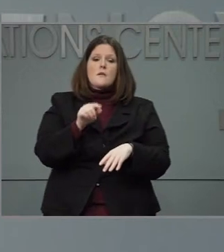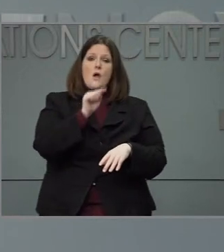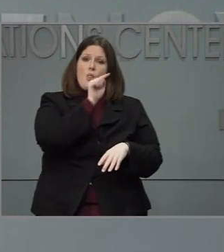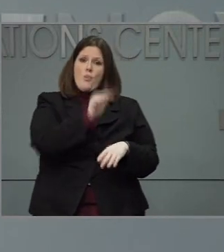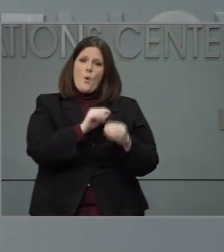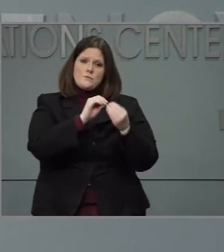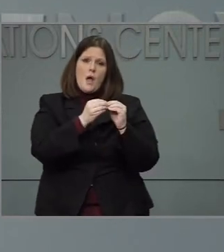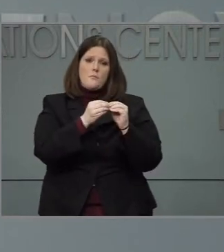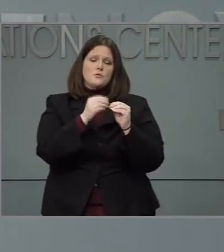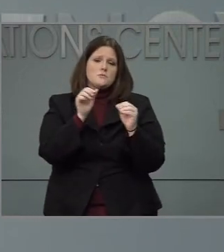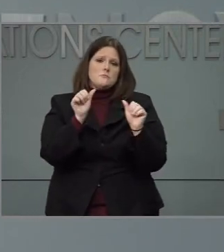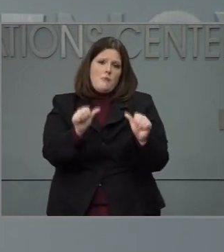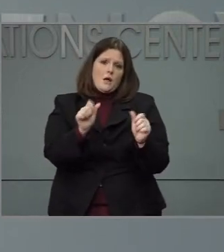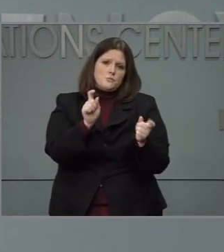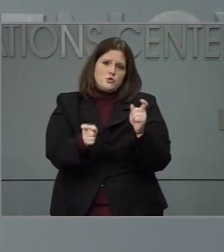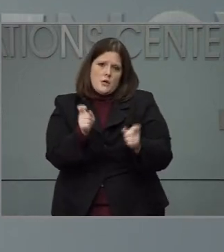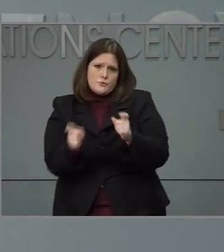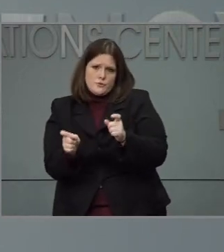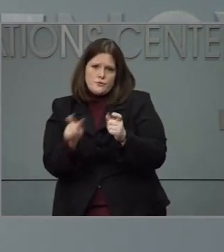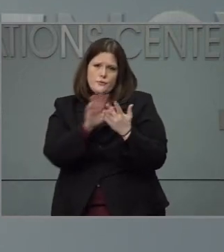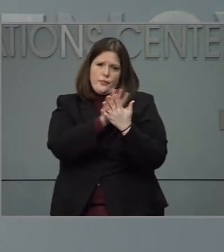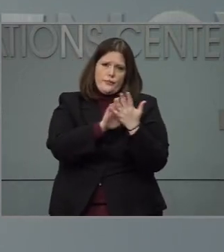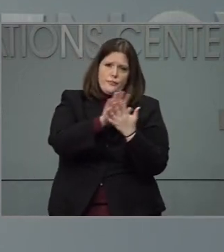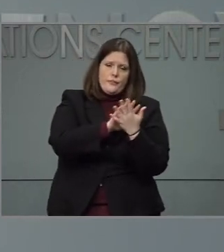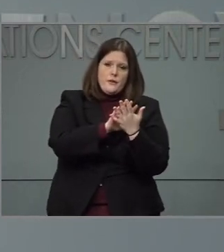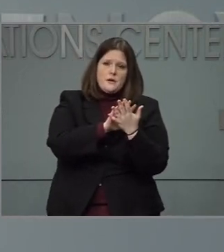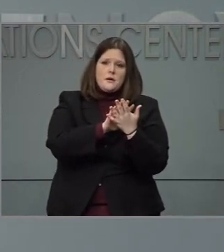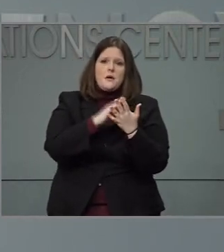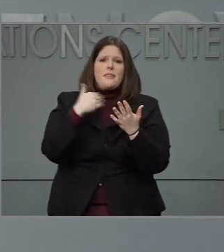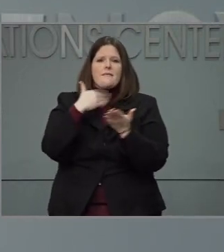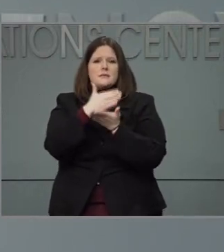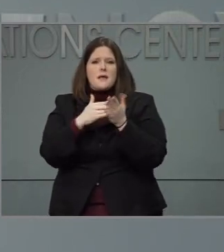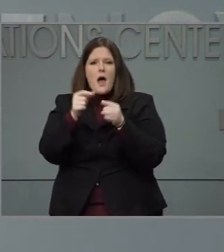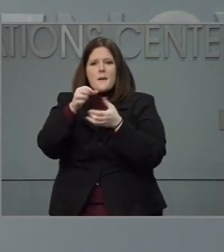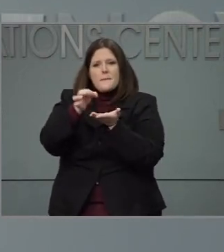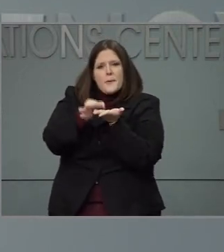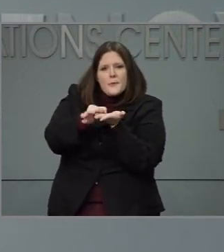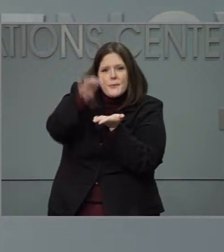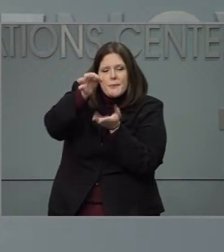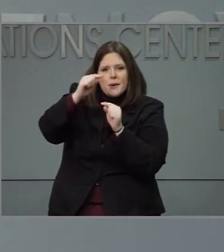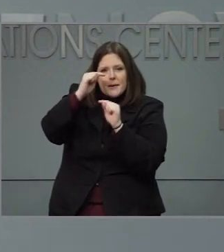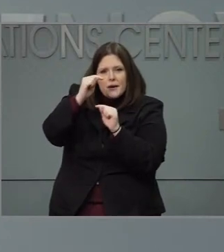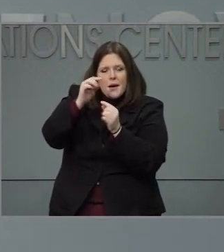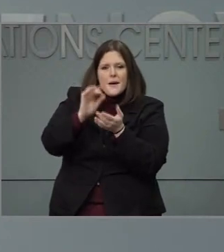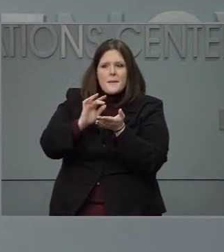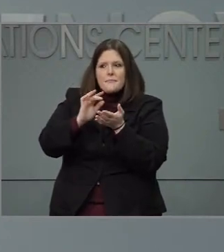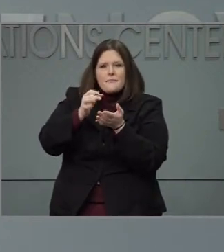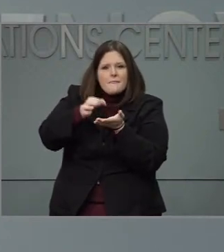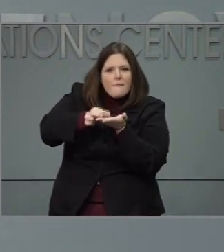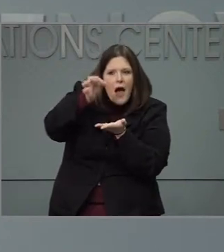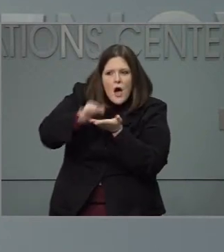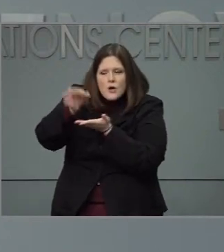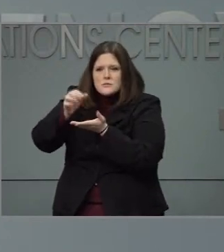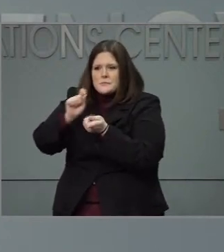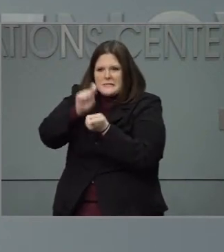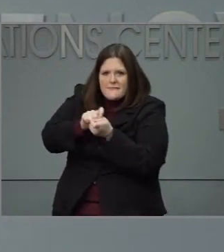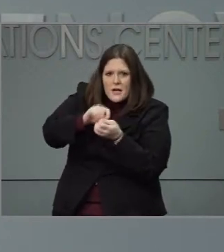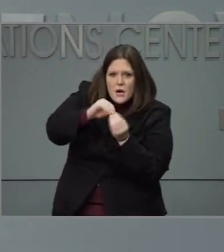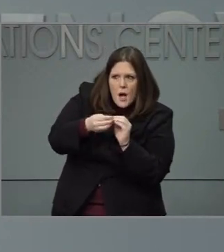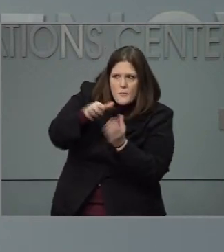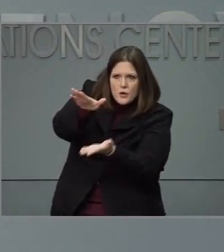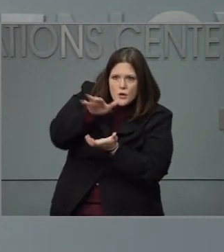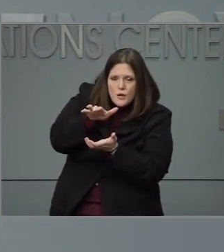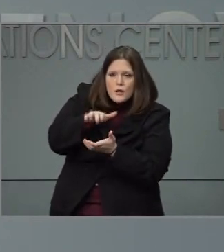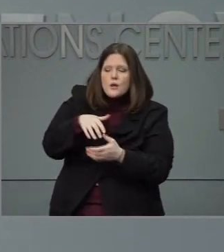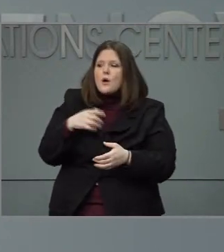perfect numbers here either. Remember, there are there are certain vials and we make some estimates about how many doses we think we get when that happens